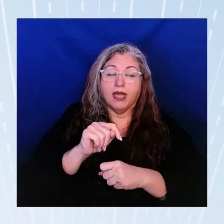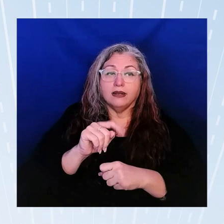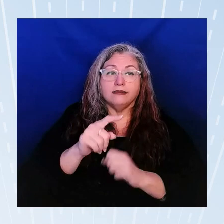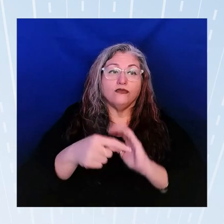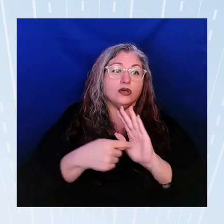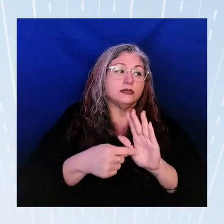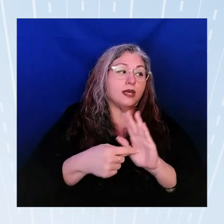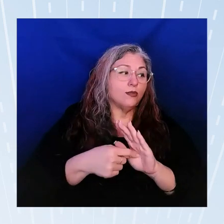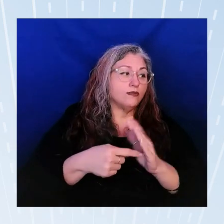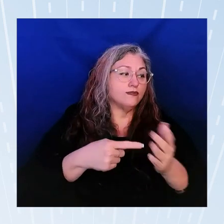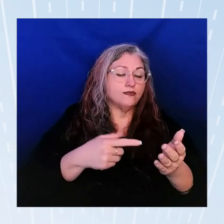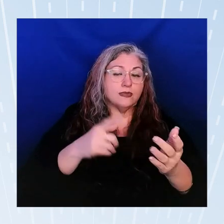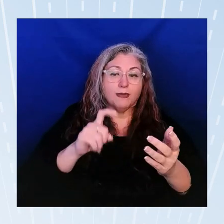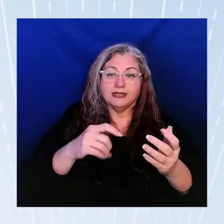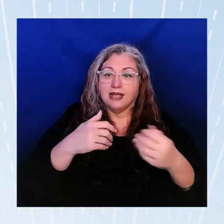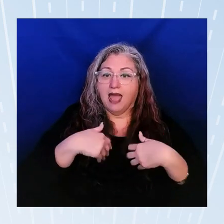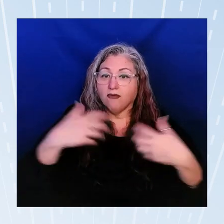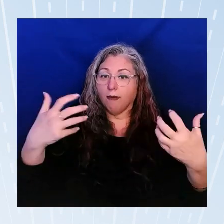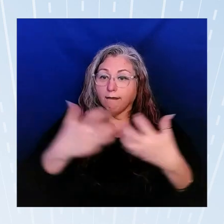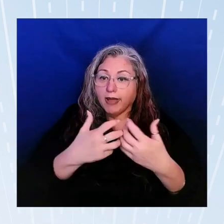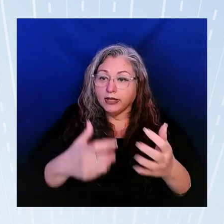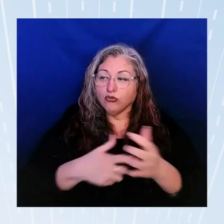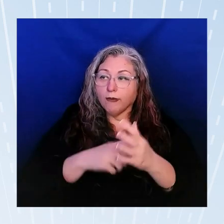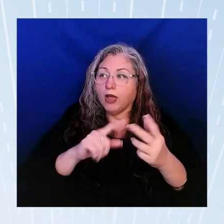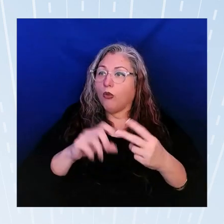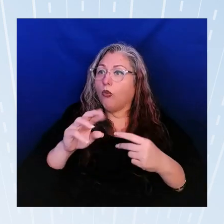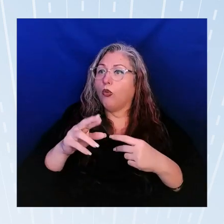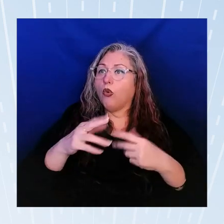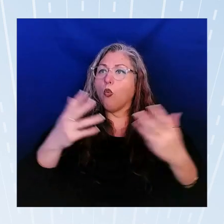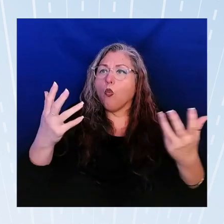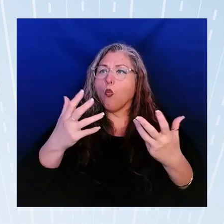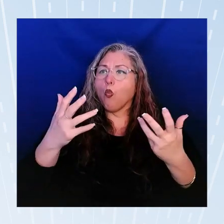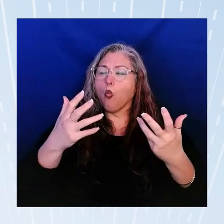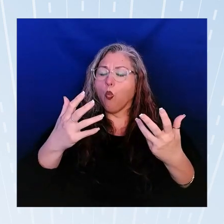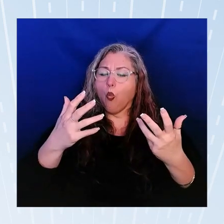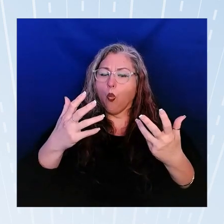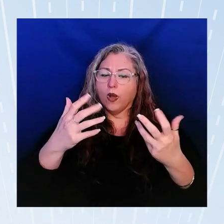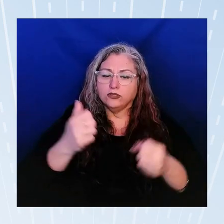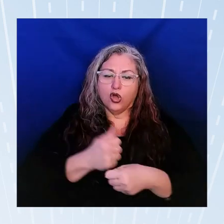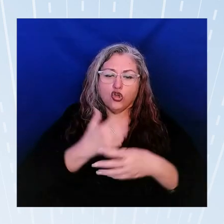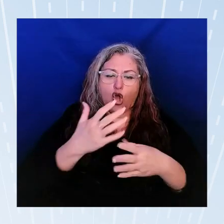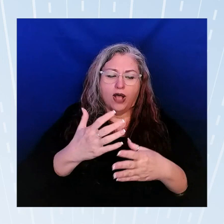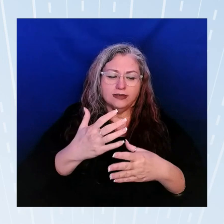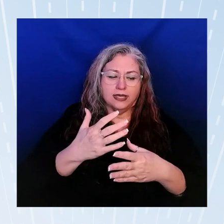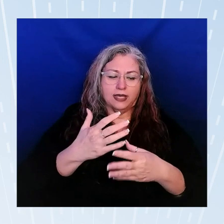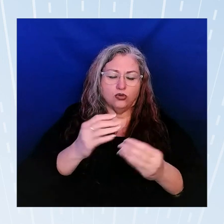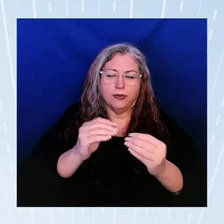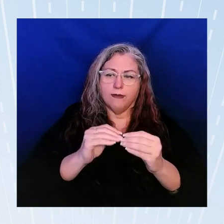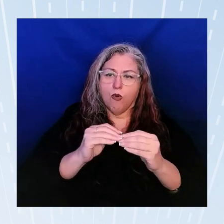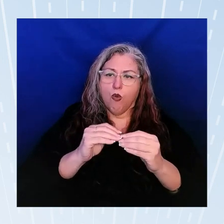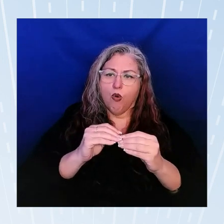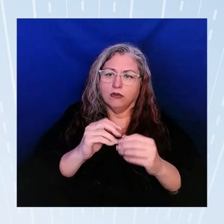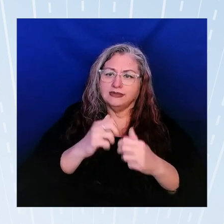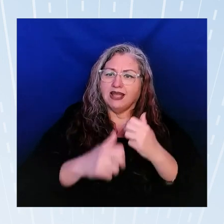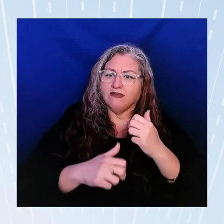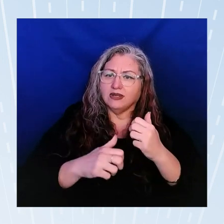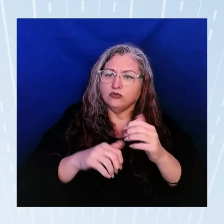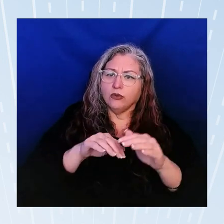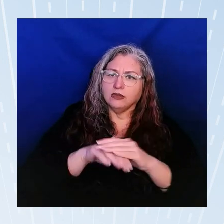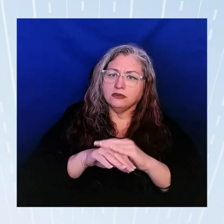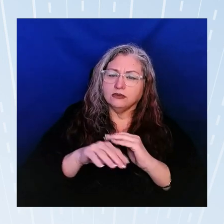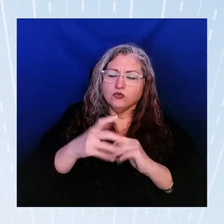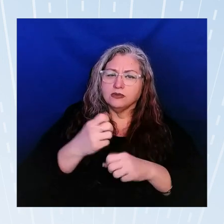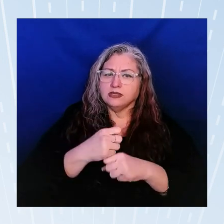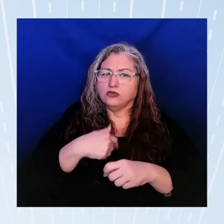a match requirement is it what is what is it that's making it tough to access so we can be clear